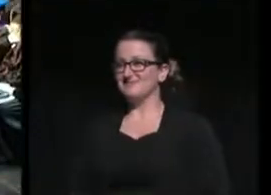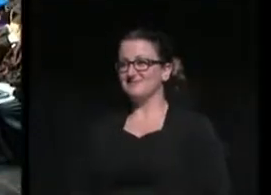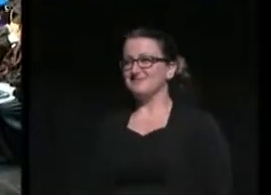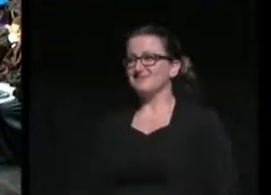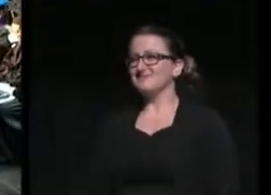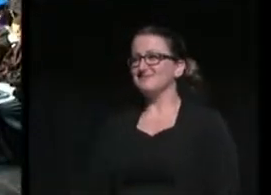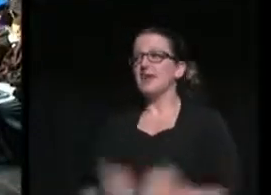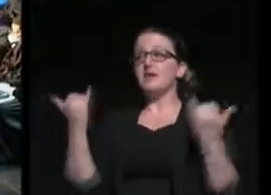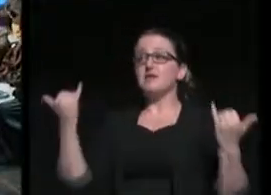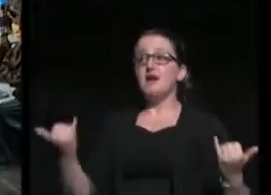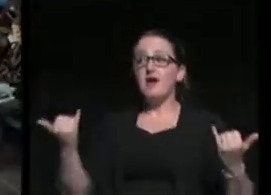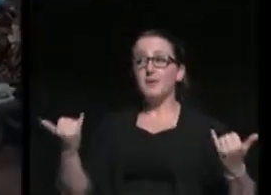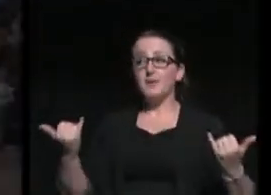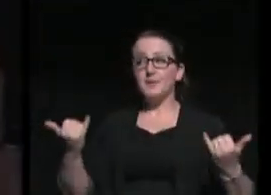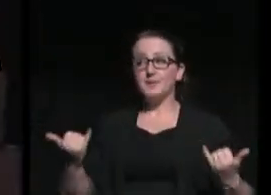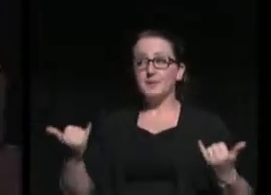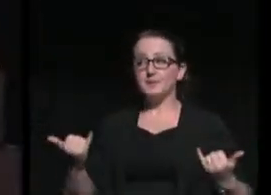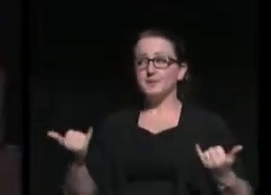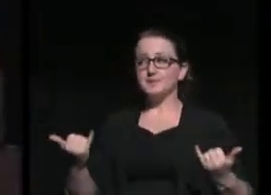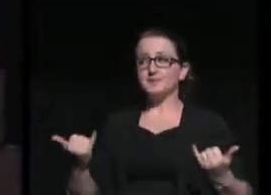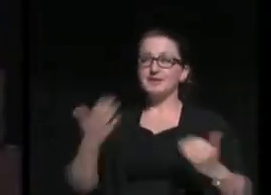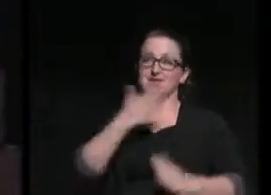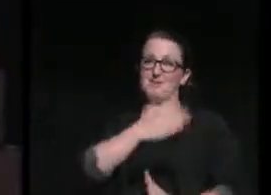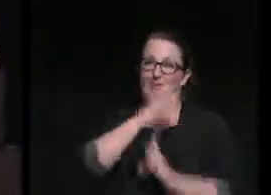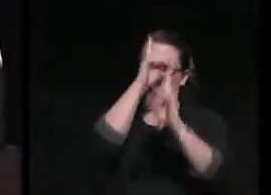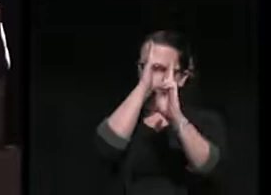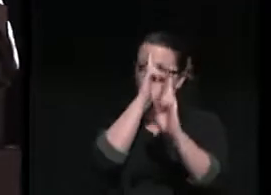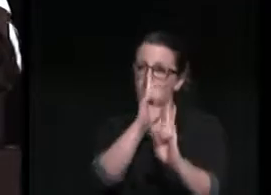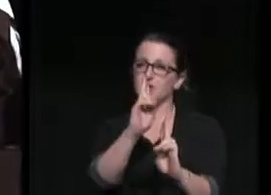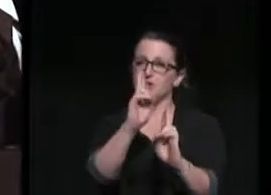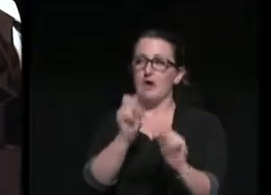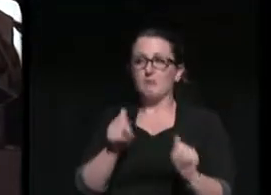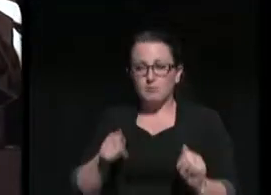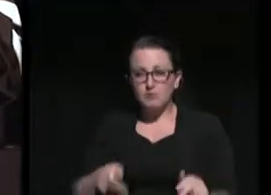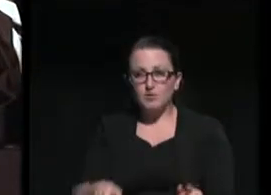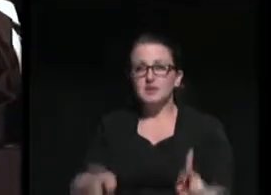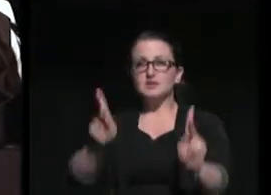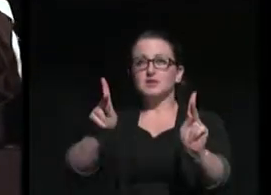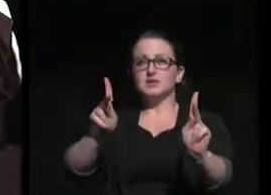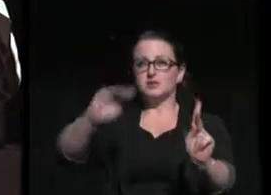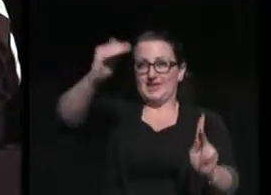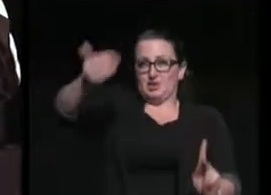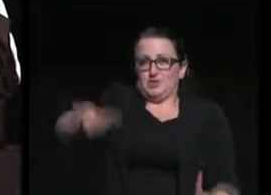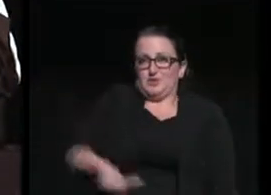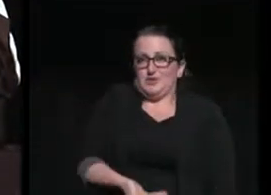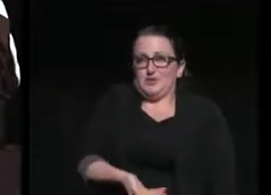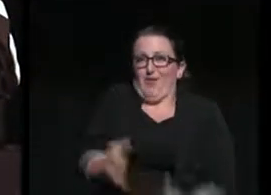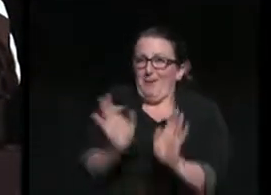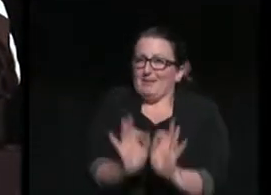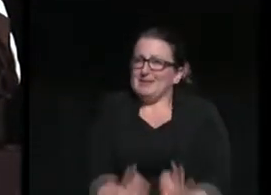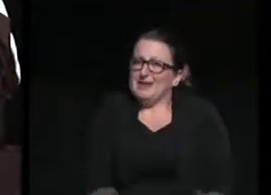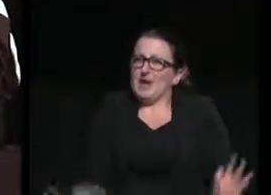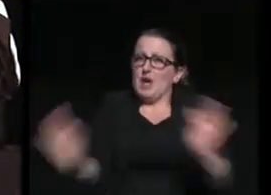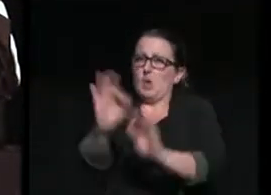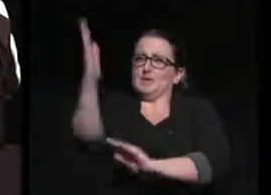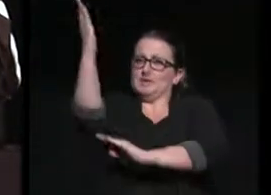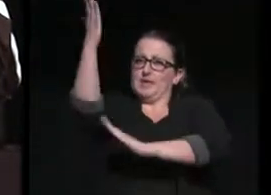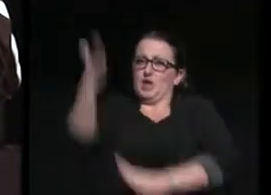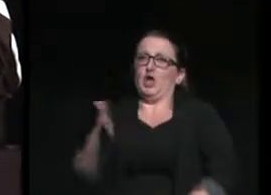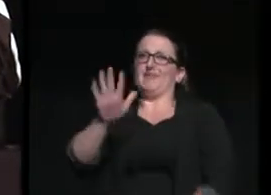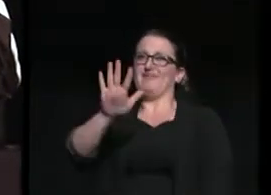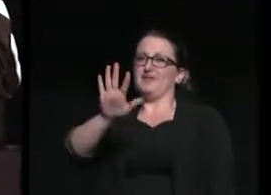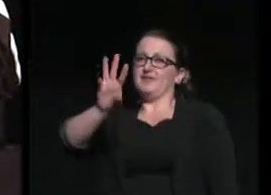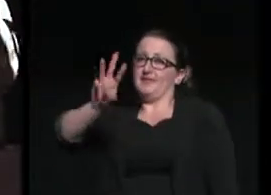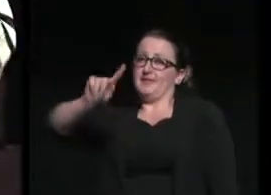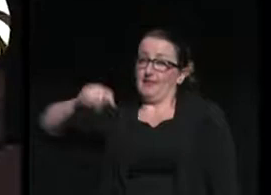And now it's my honor and privilege to introduce our keynote speaker, the 56th governor of